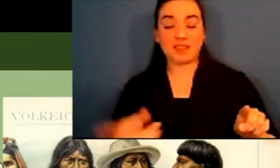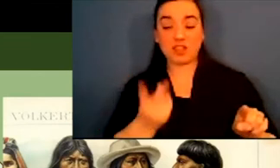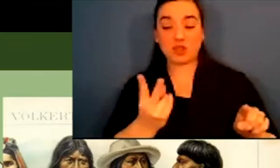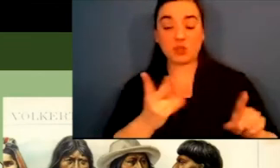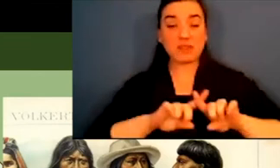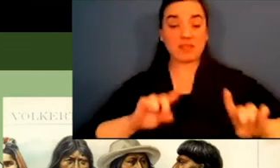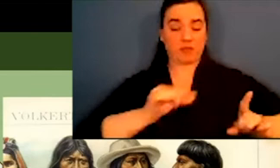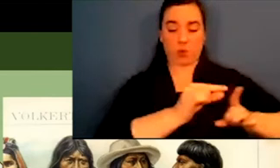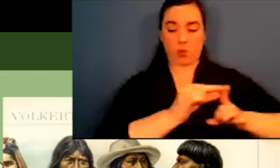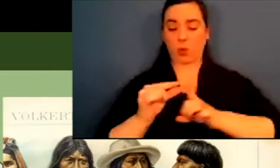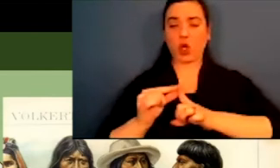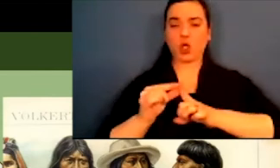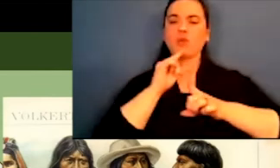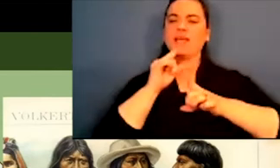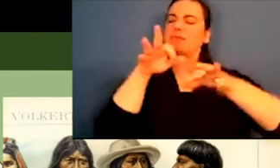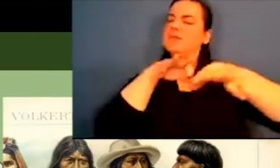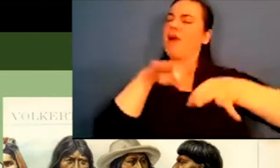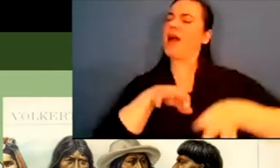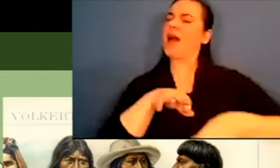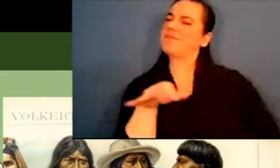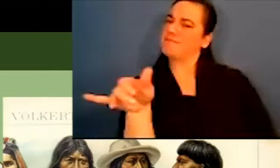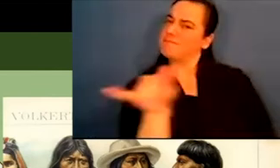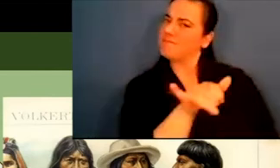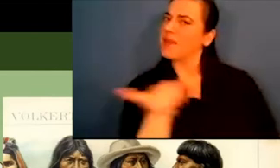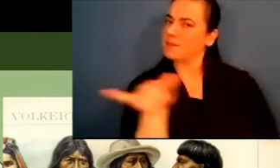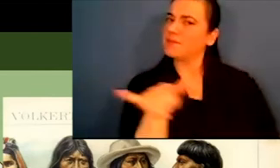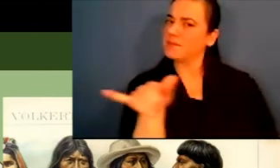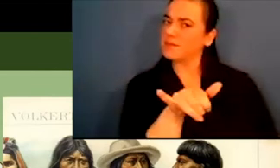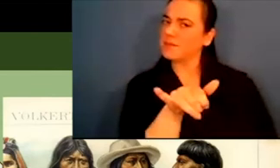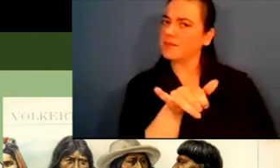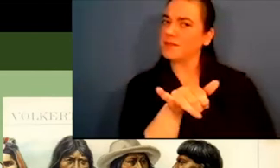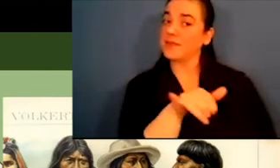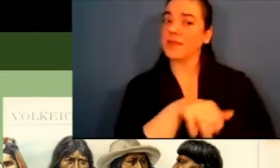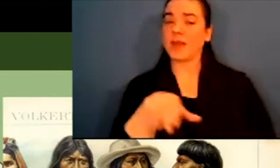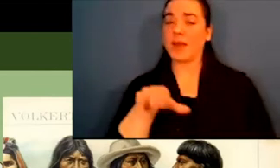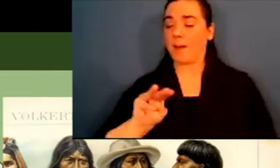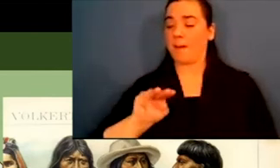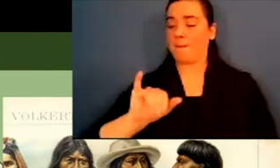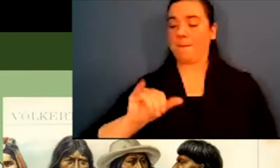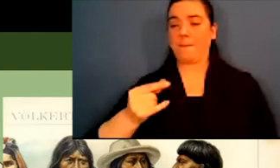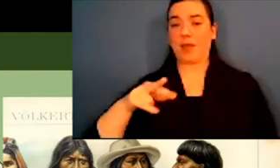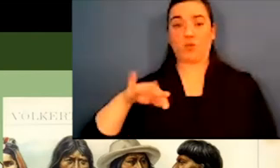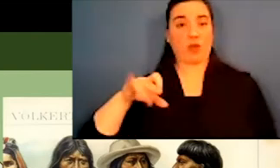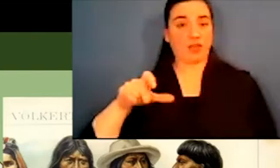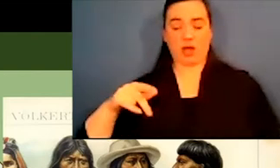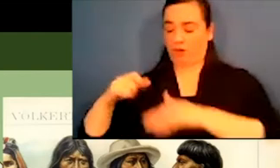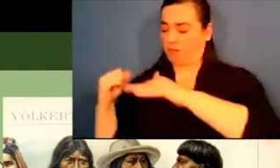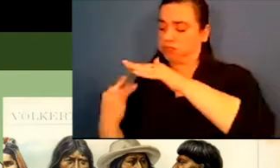words used to describe essentially the same thing.